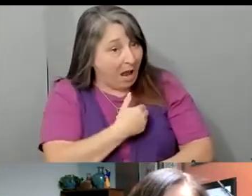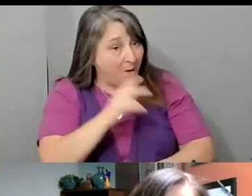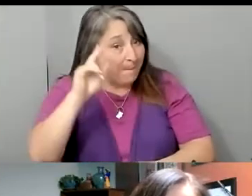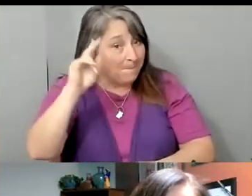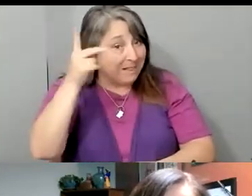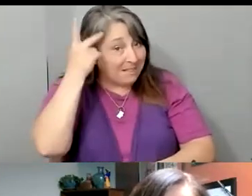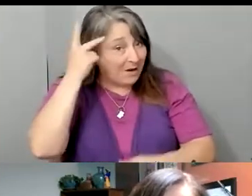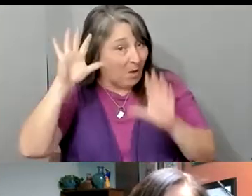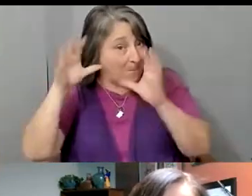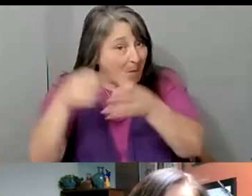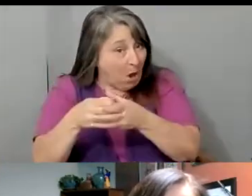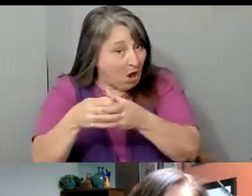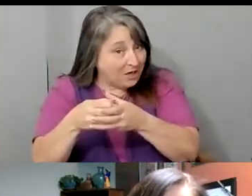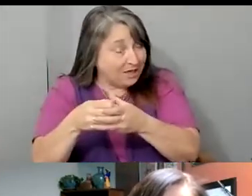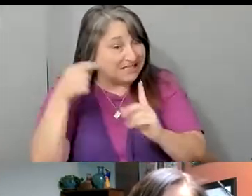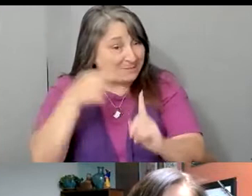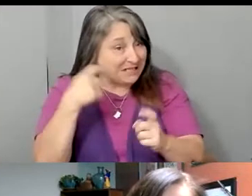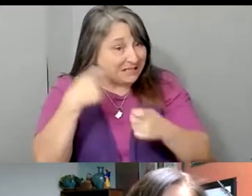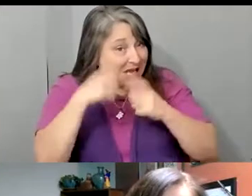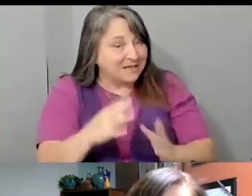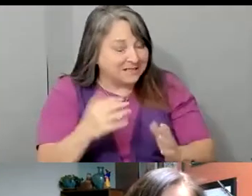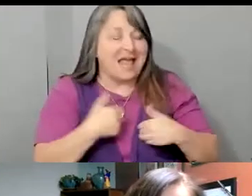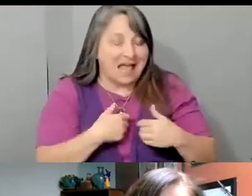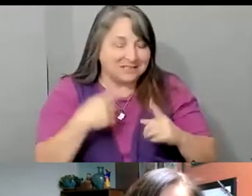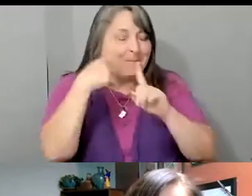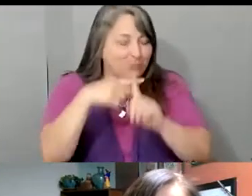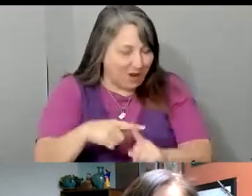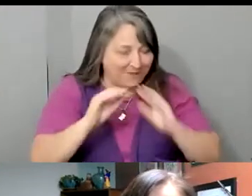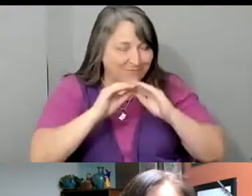futuro muy brillante. Buenísimo. Humberto.